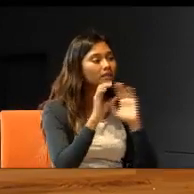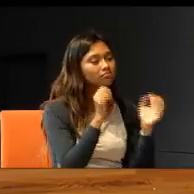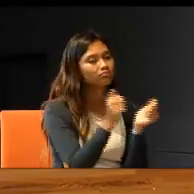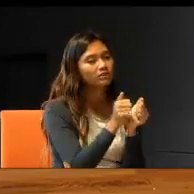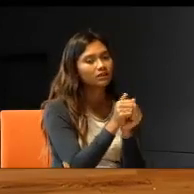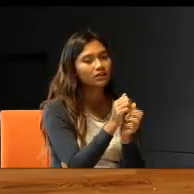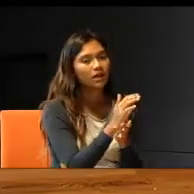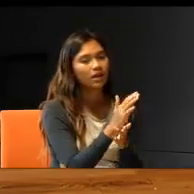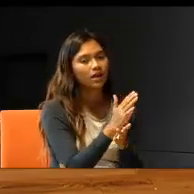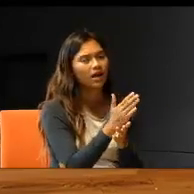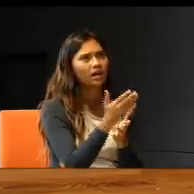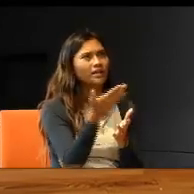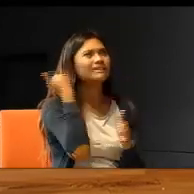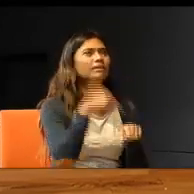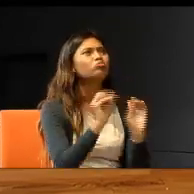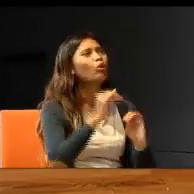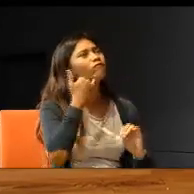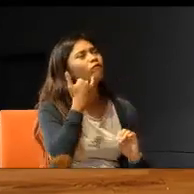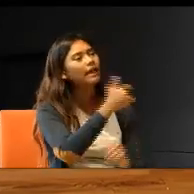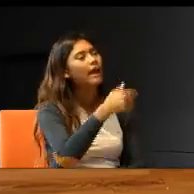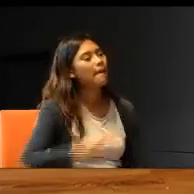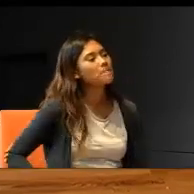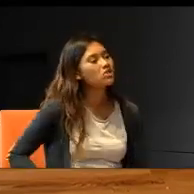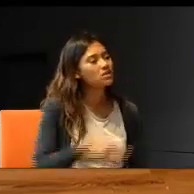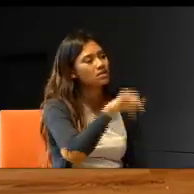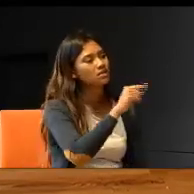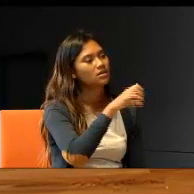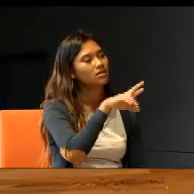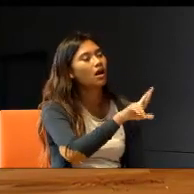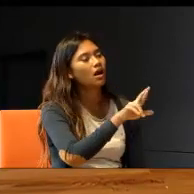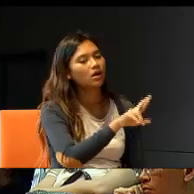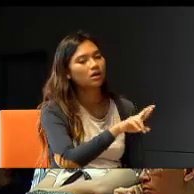was, pager. And there,